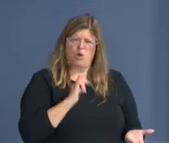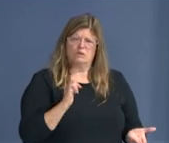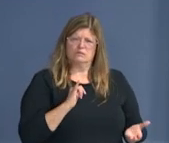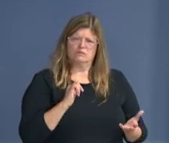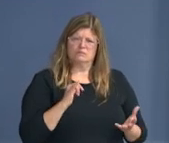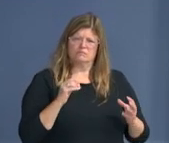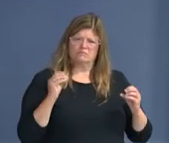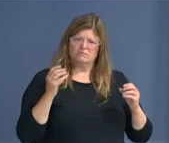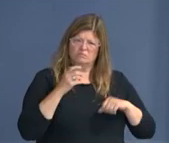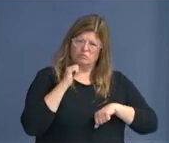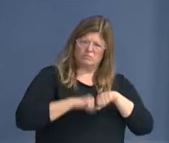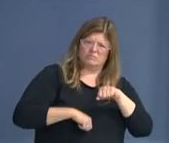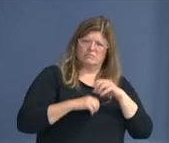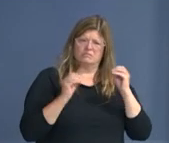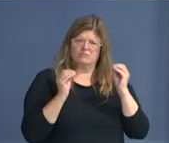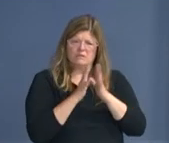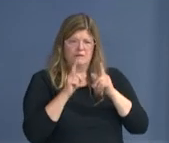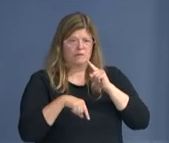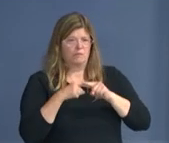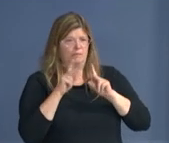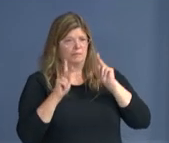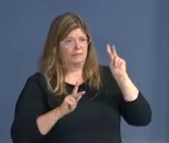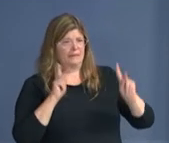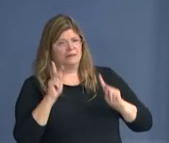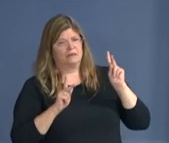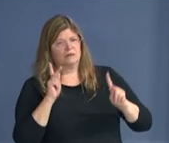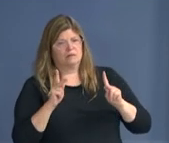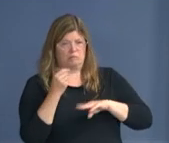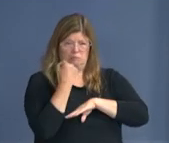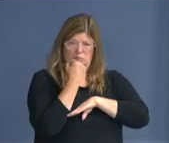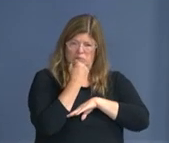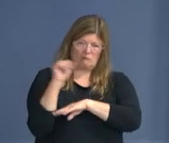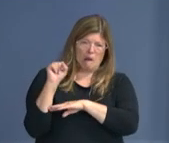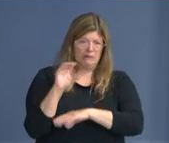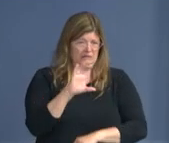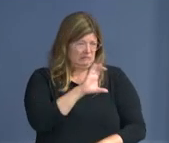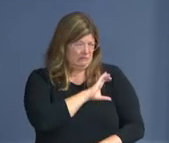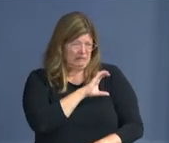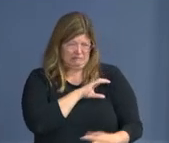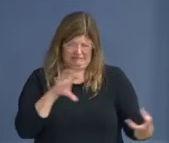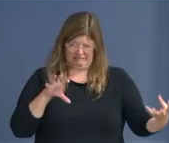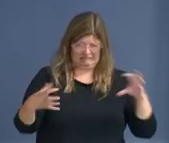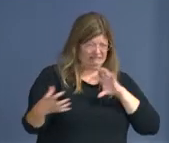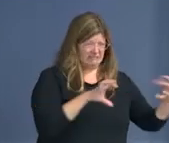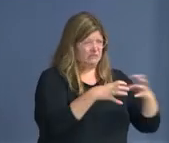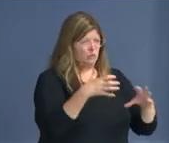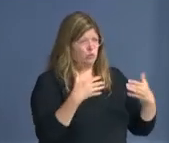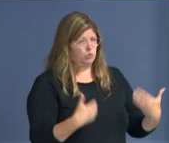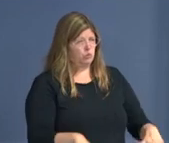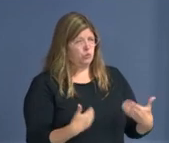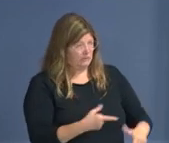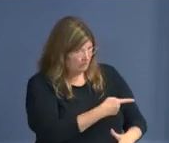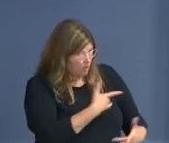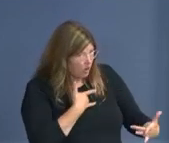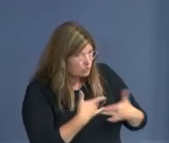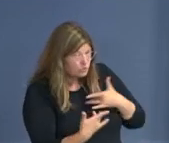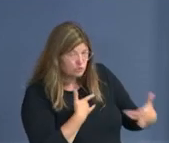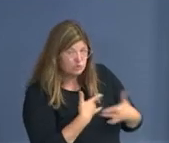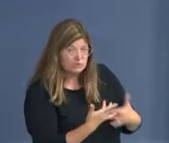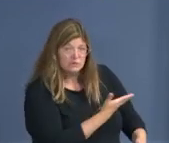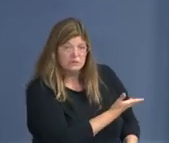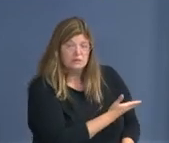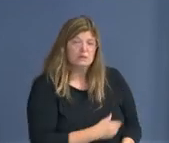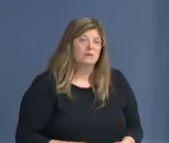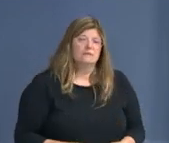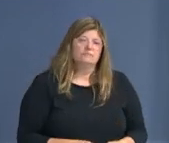the people who were, who were there. Is that, does that concern you at all? Well, I, I've learned that